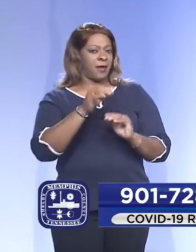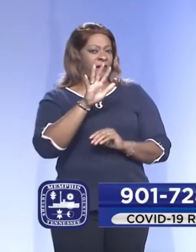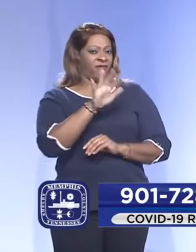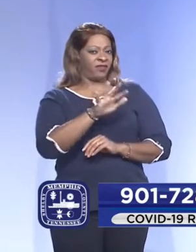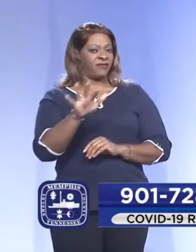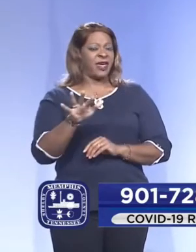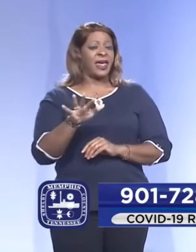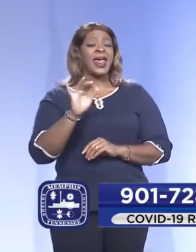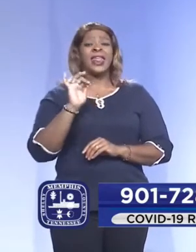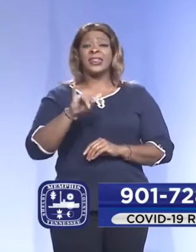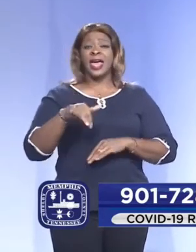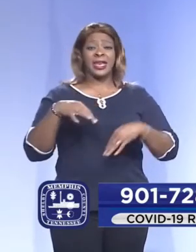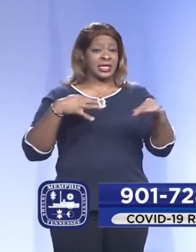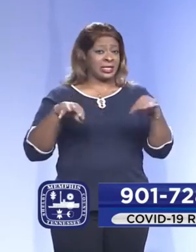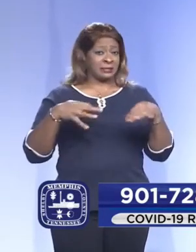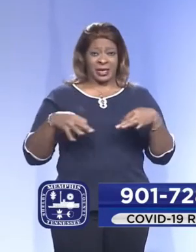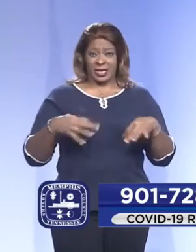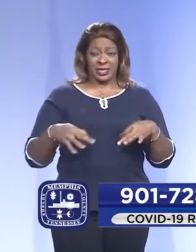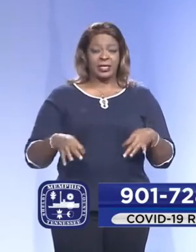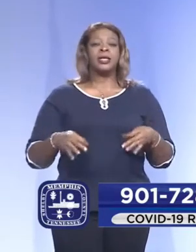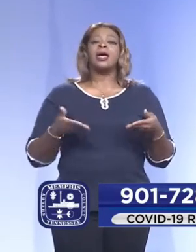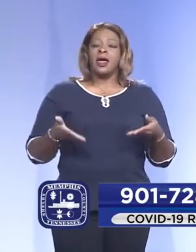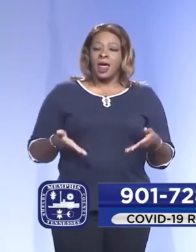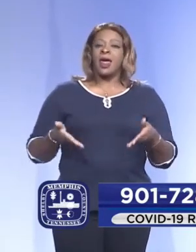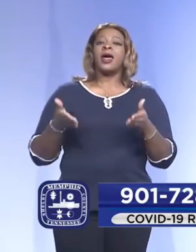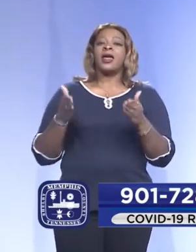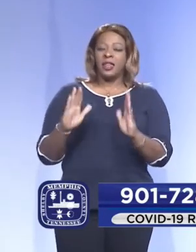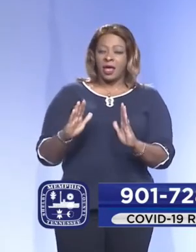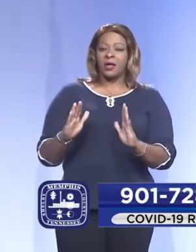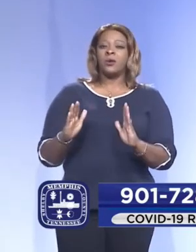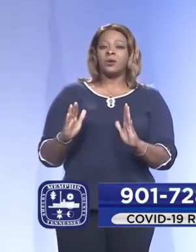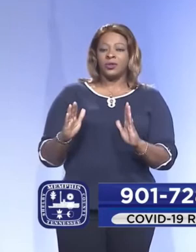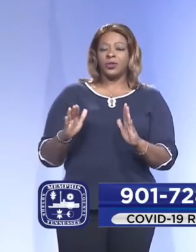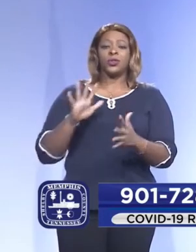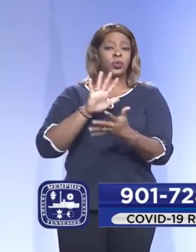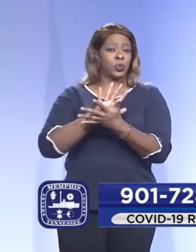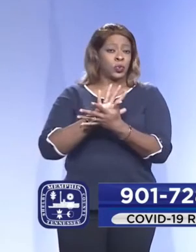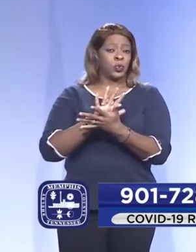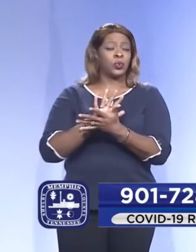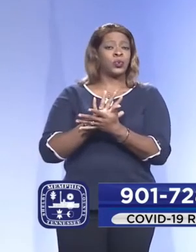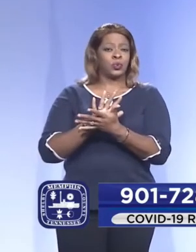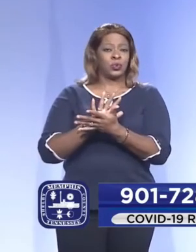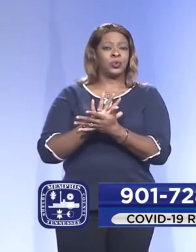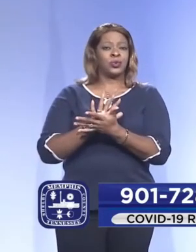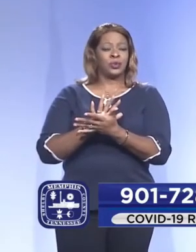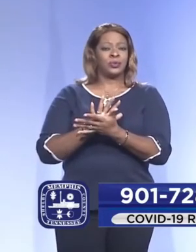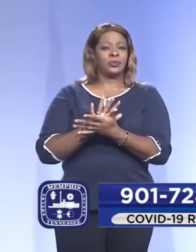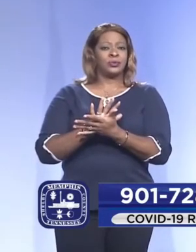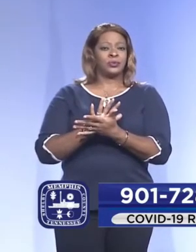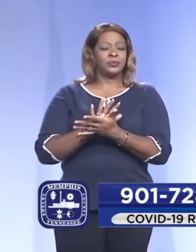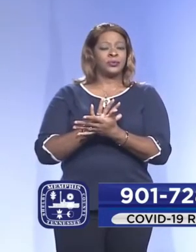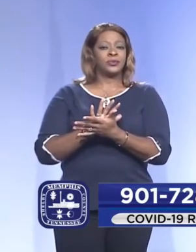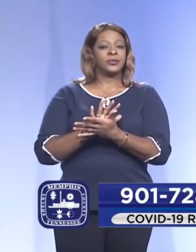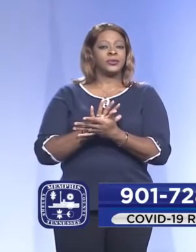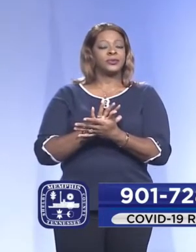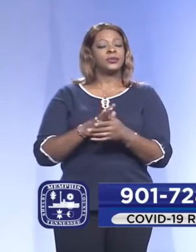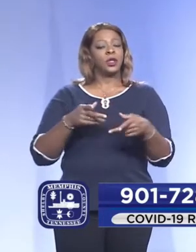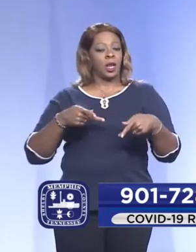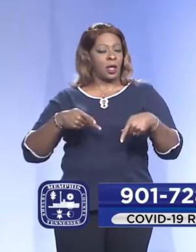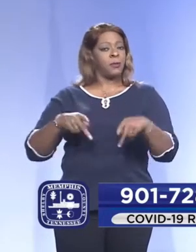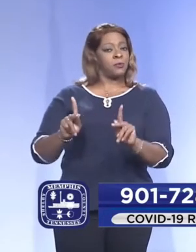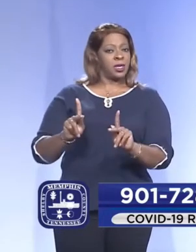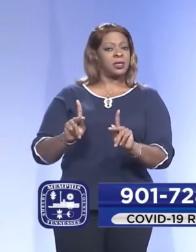which pretty much allows for schools to permit